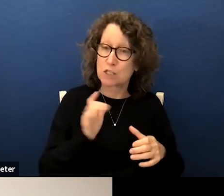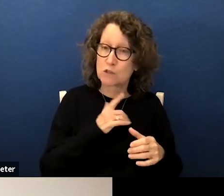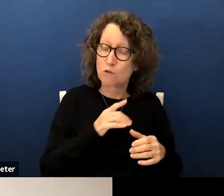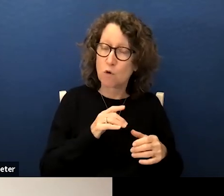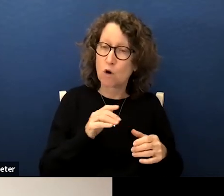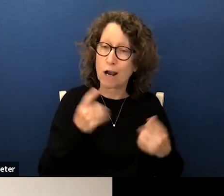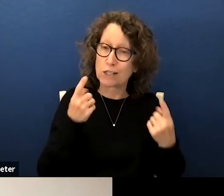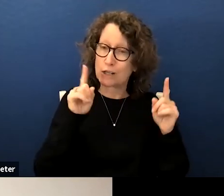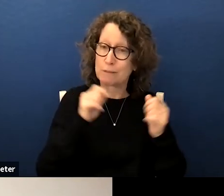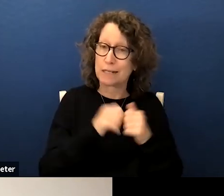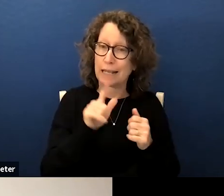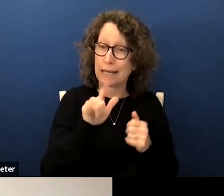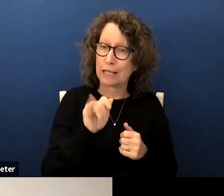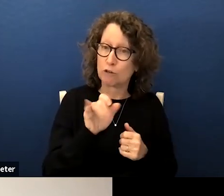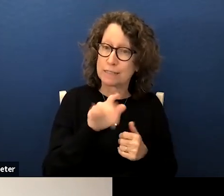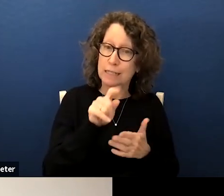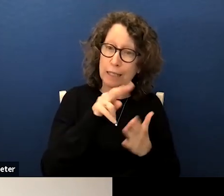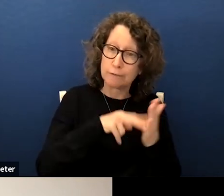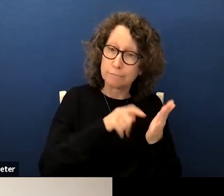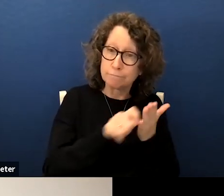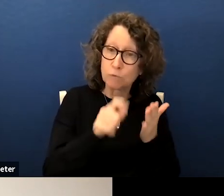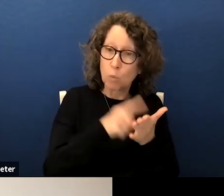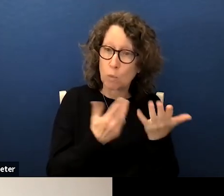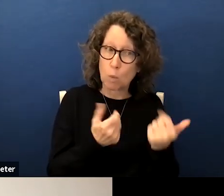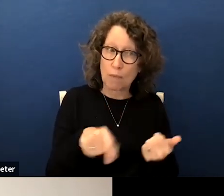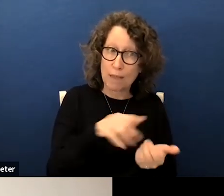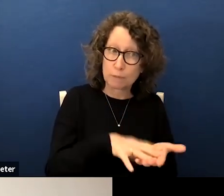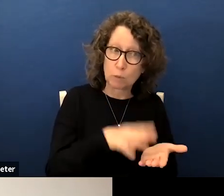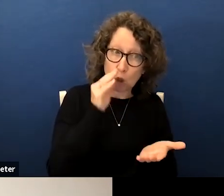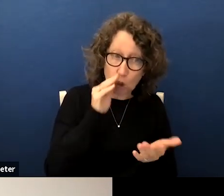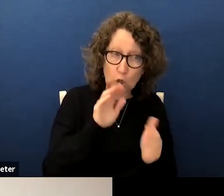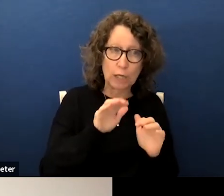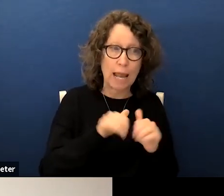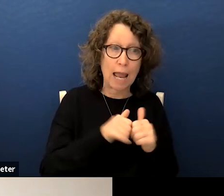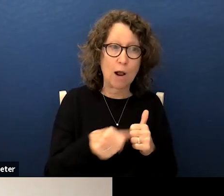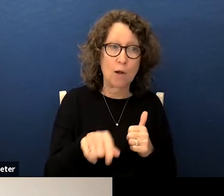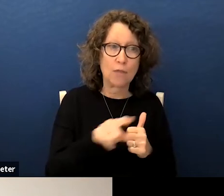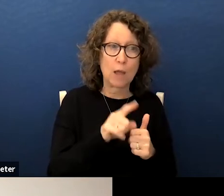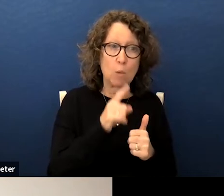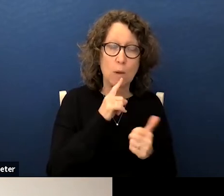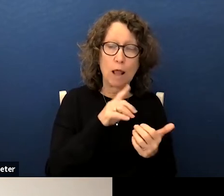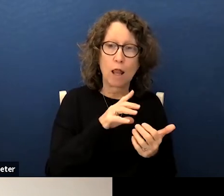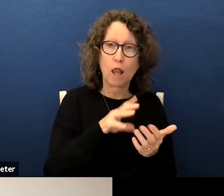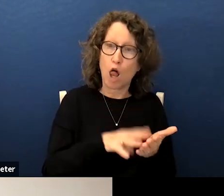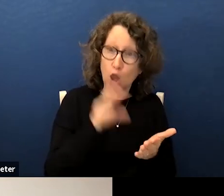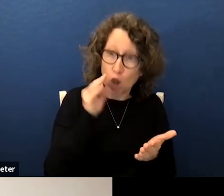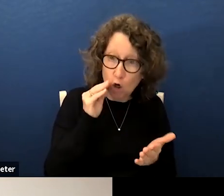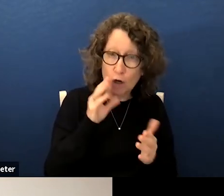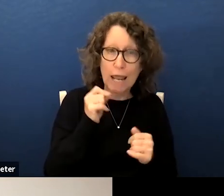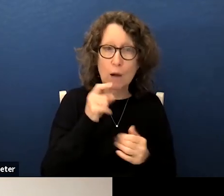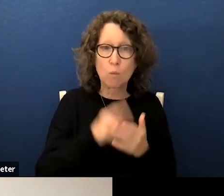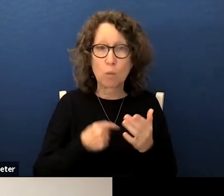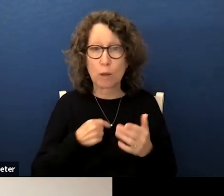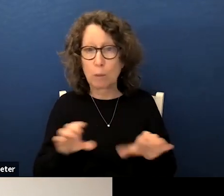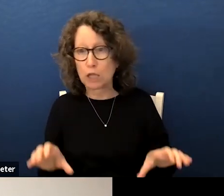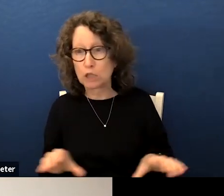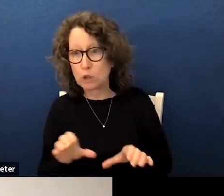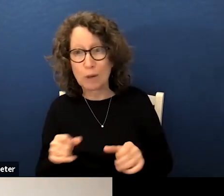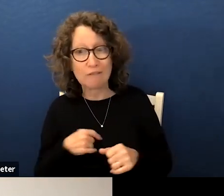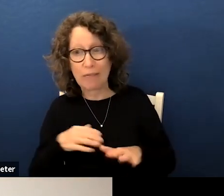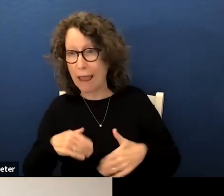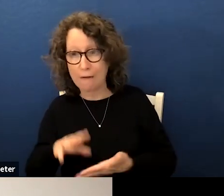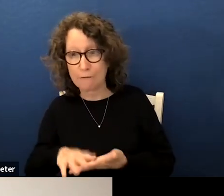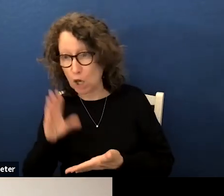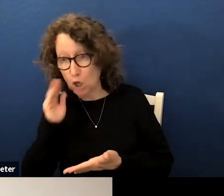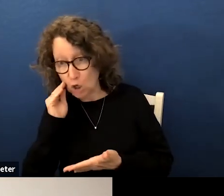literacy for what we want students to learn how they will how we will know if they learned it and what we will do if they have